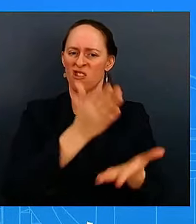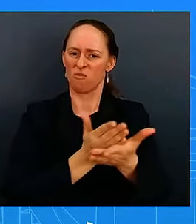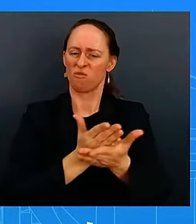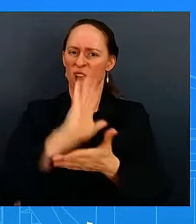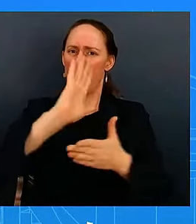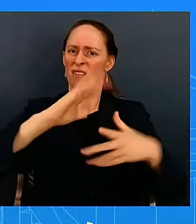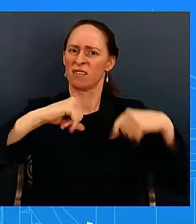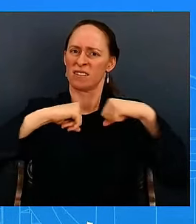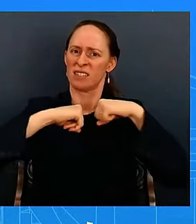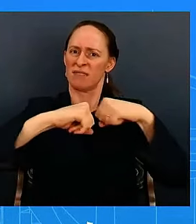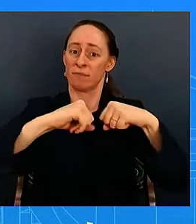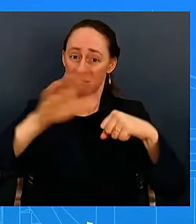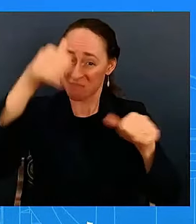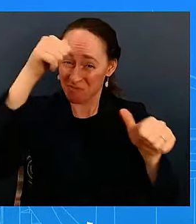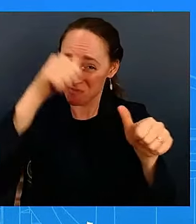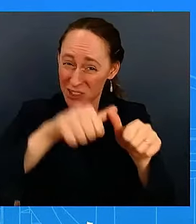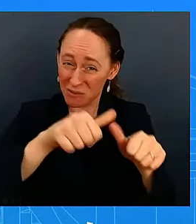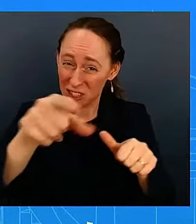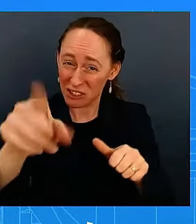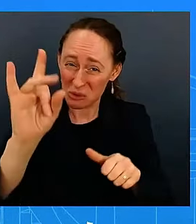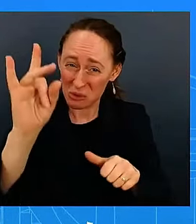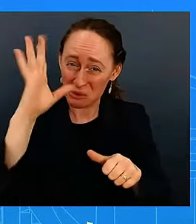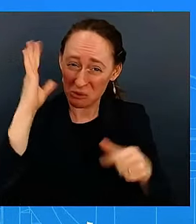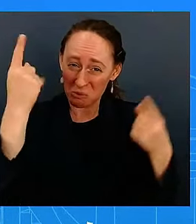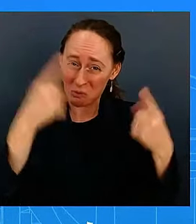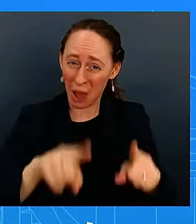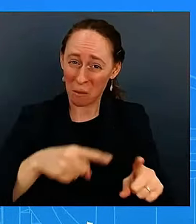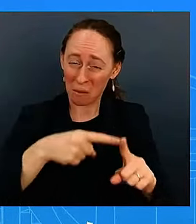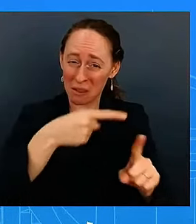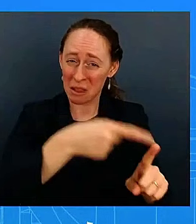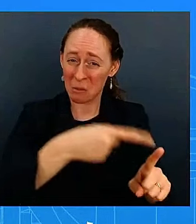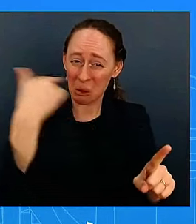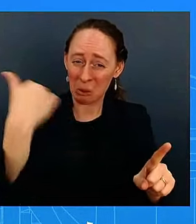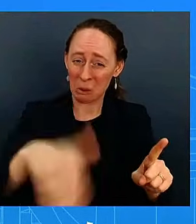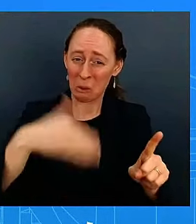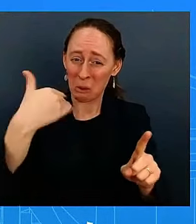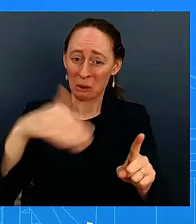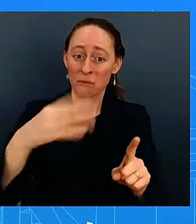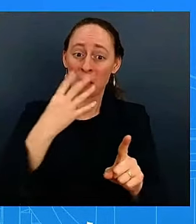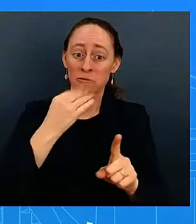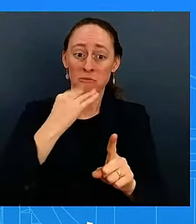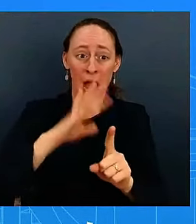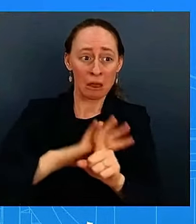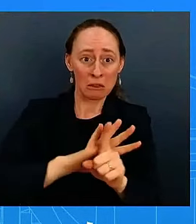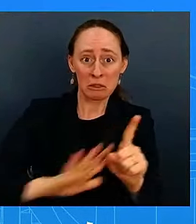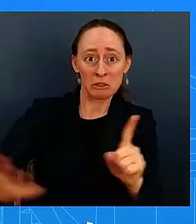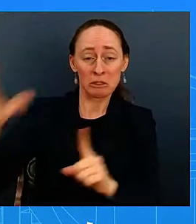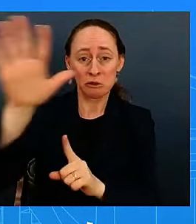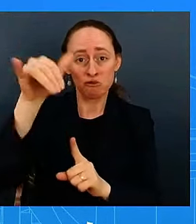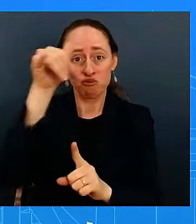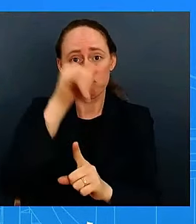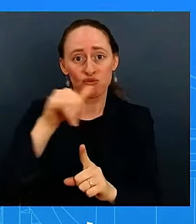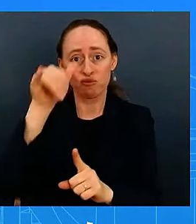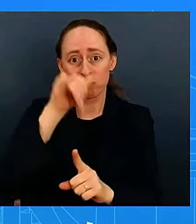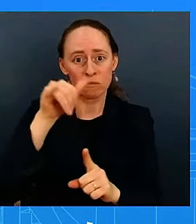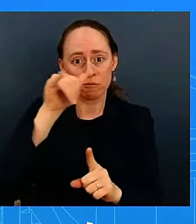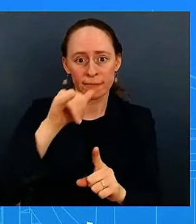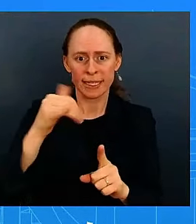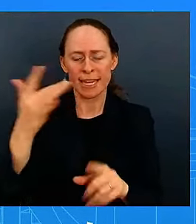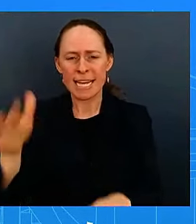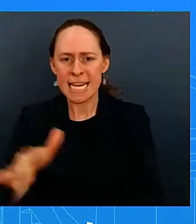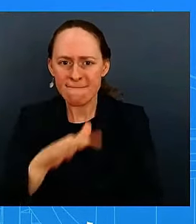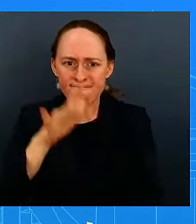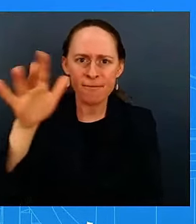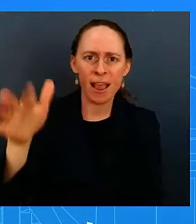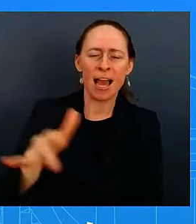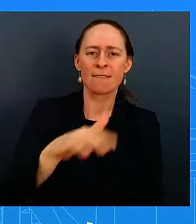uh what we're talking about uh having to uh really uh fight against uh you know iran